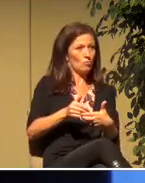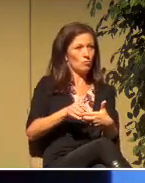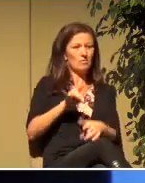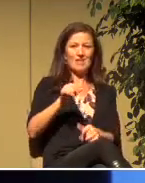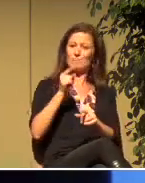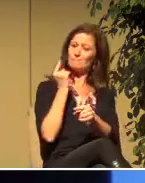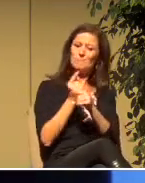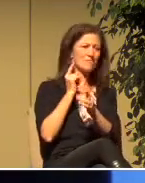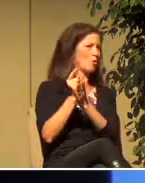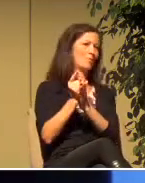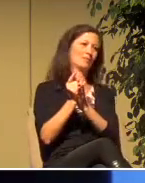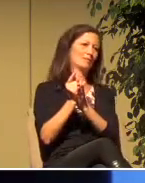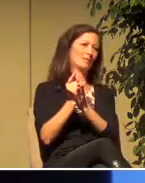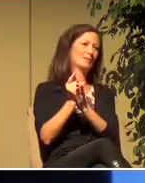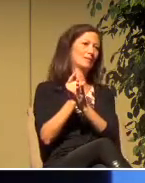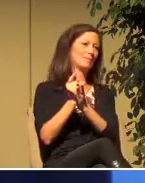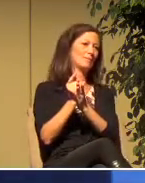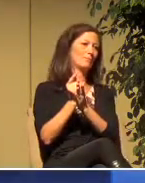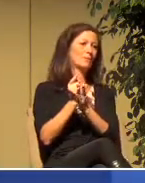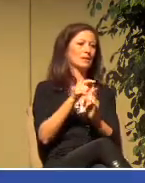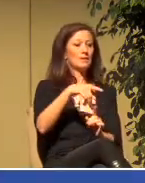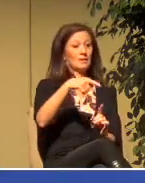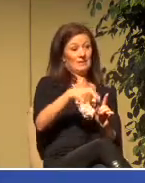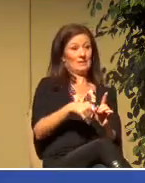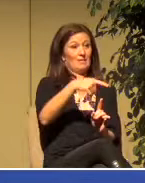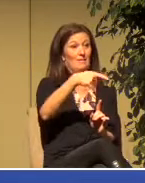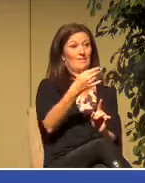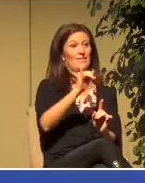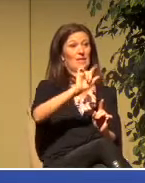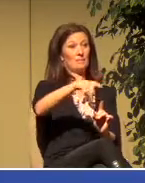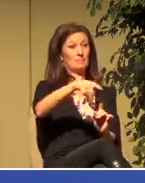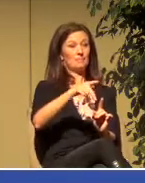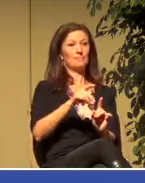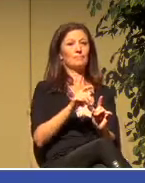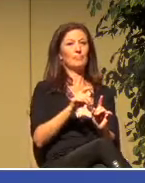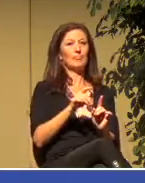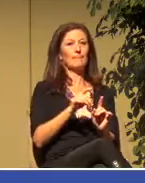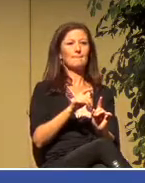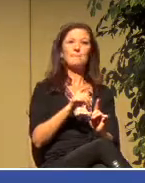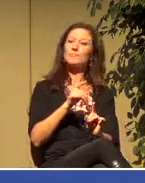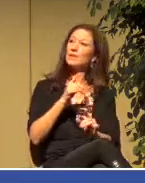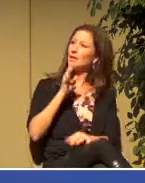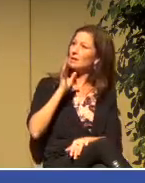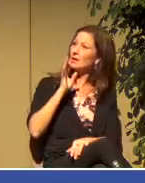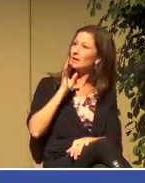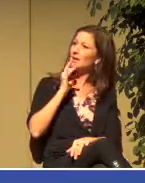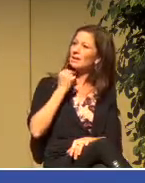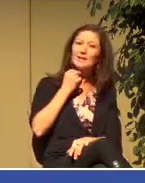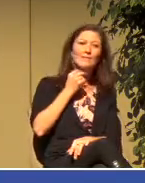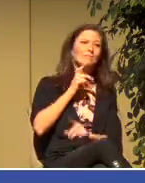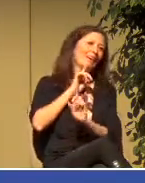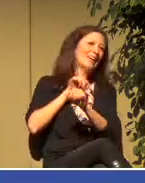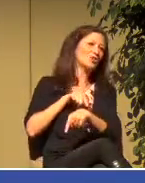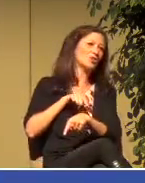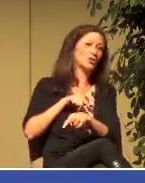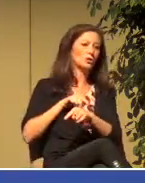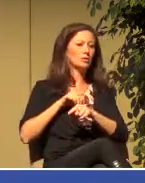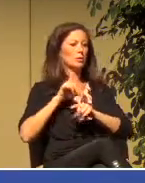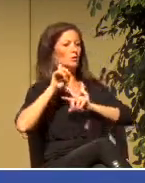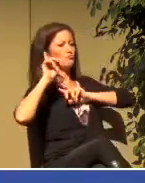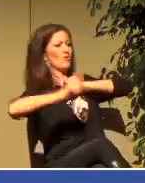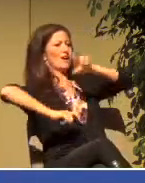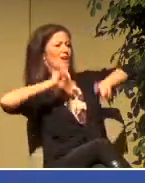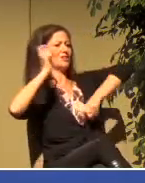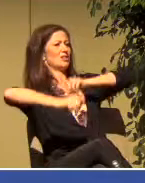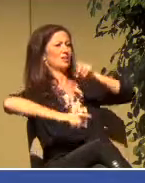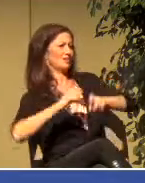moment, he was able to speak into the questions that this Ethiopian official had. And of